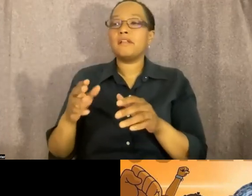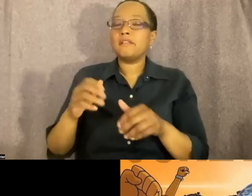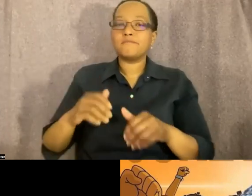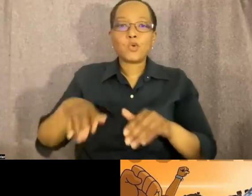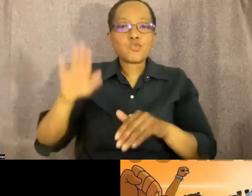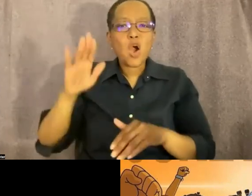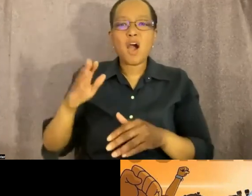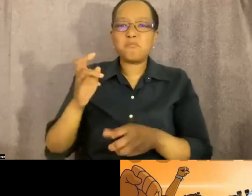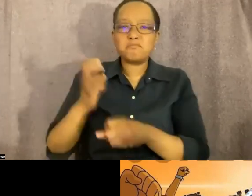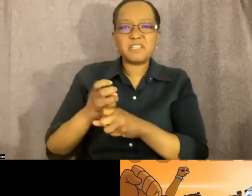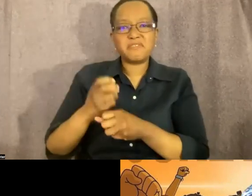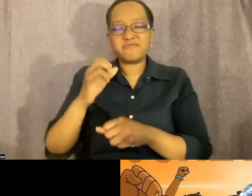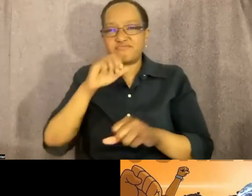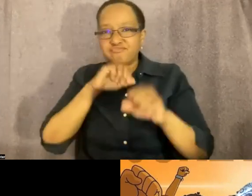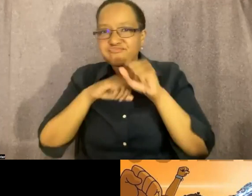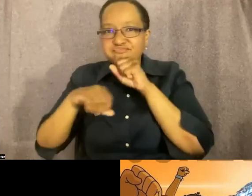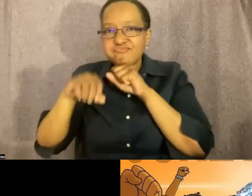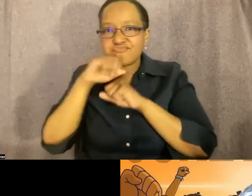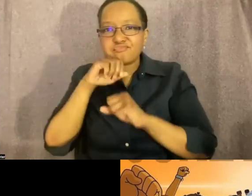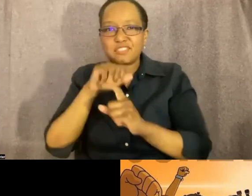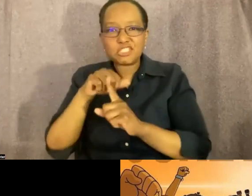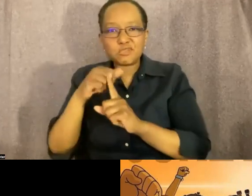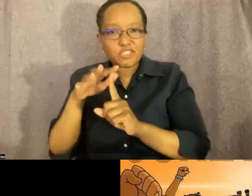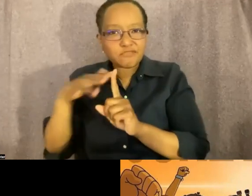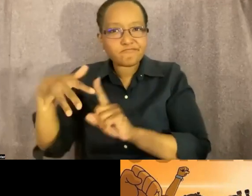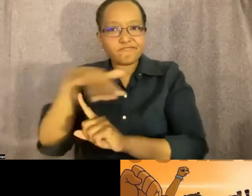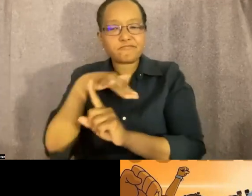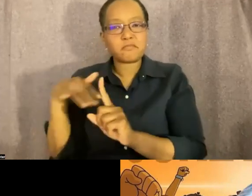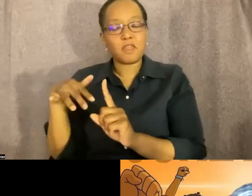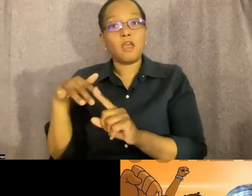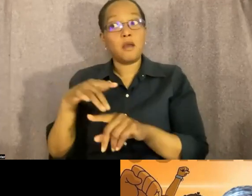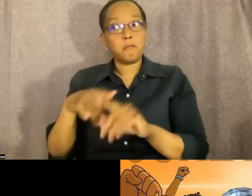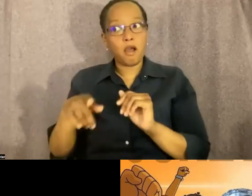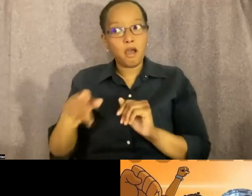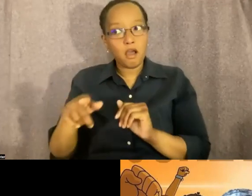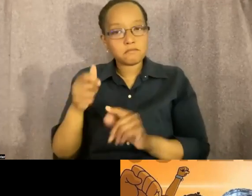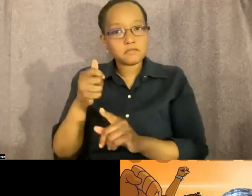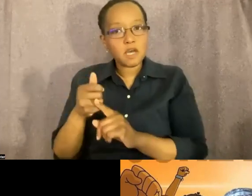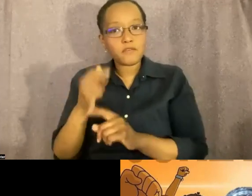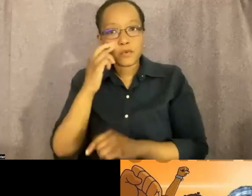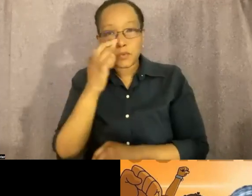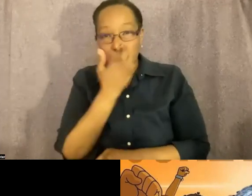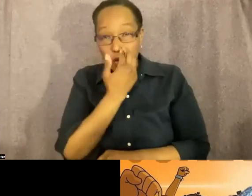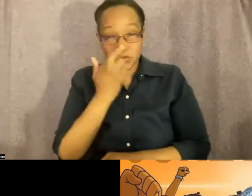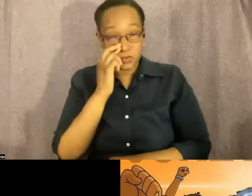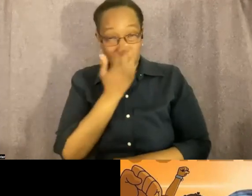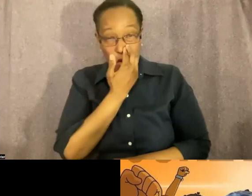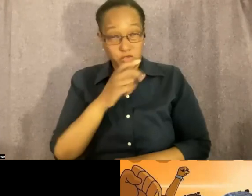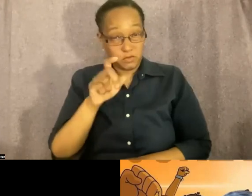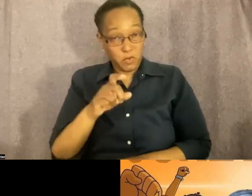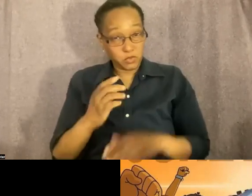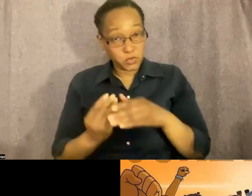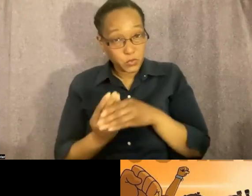situation, right? But roses are not supposed to grow out of concrete. The environment is the